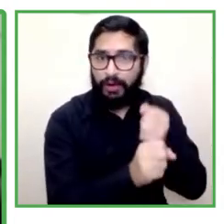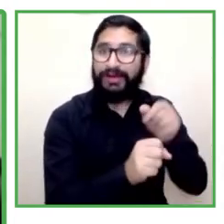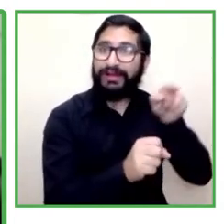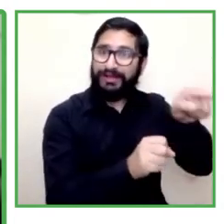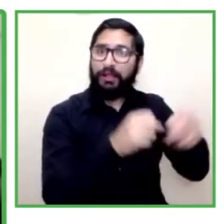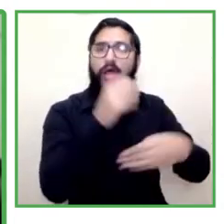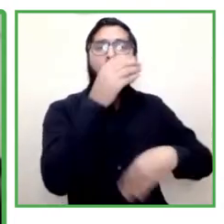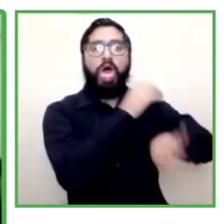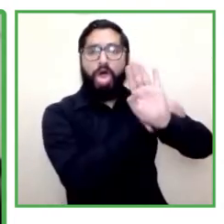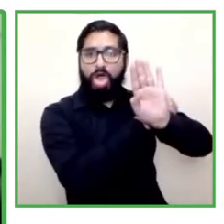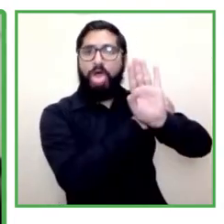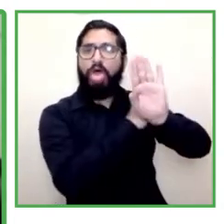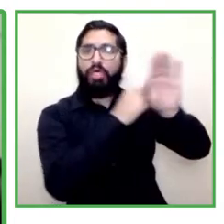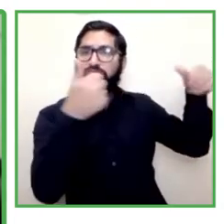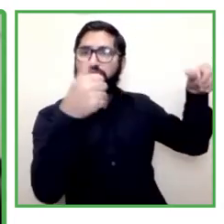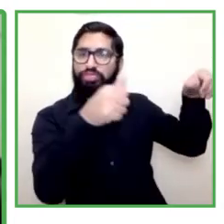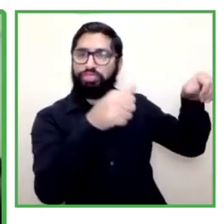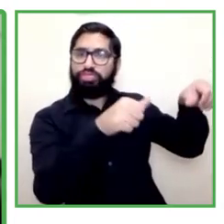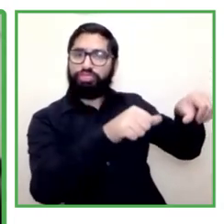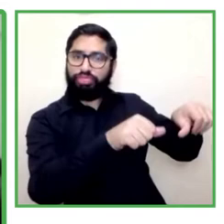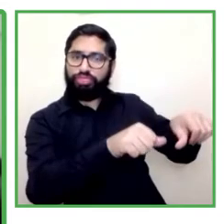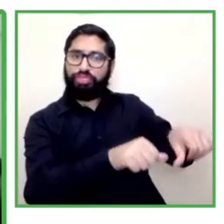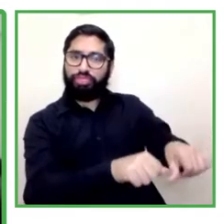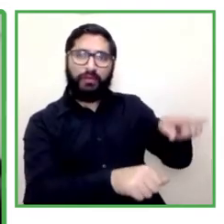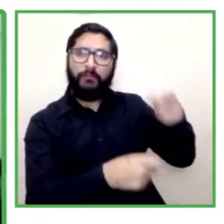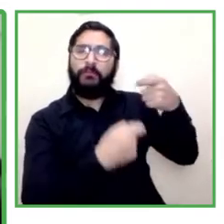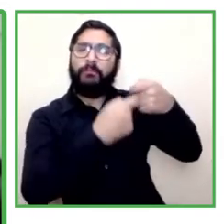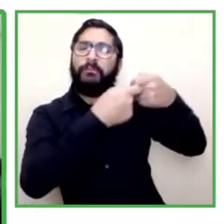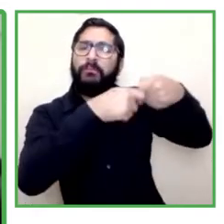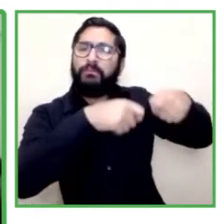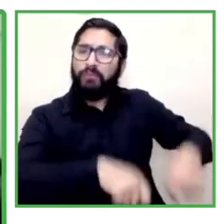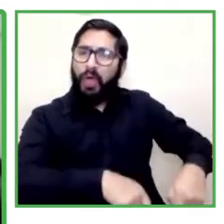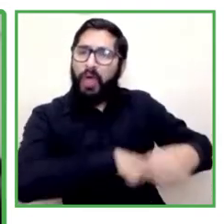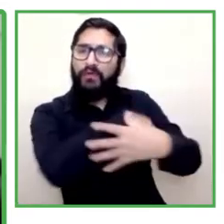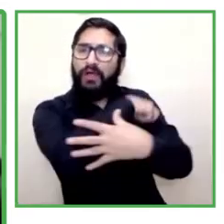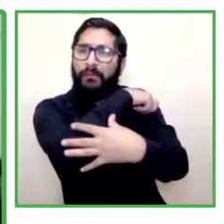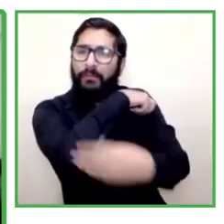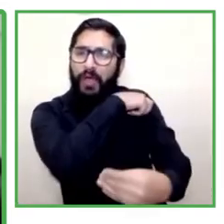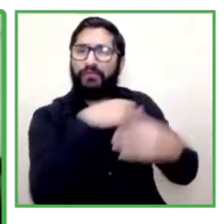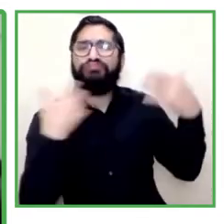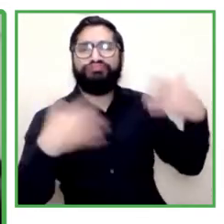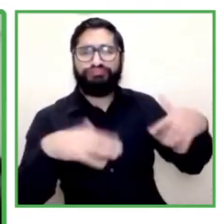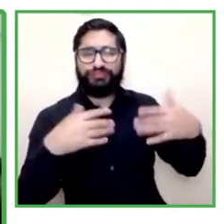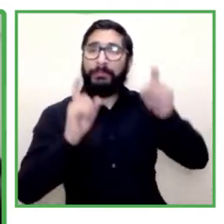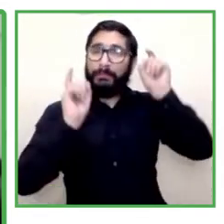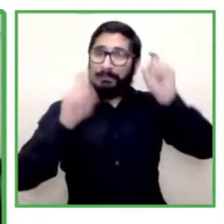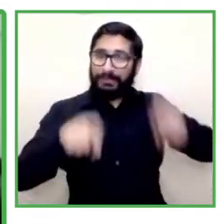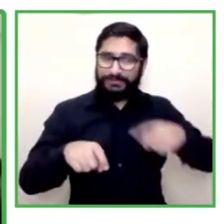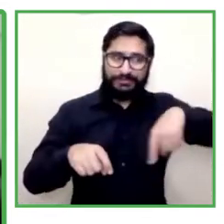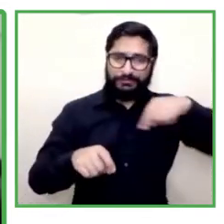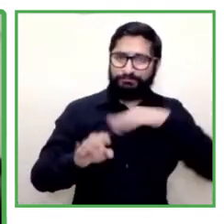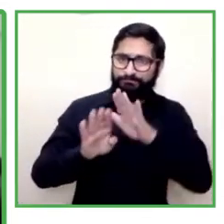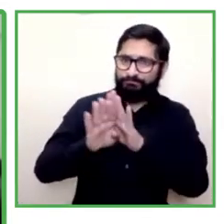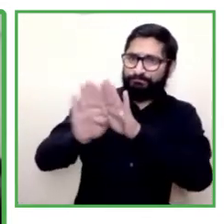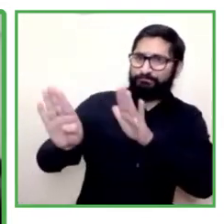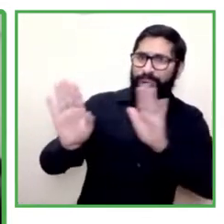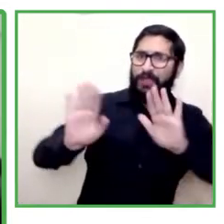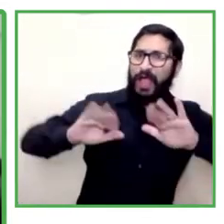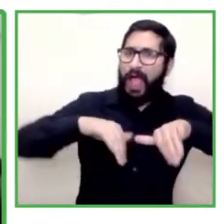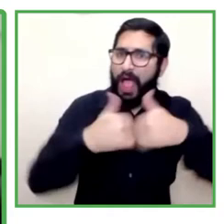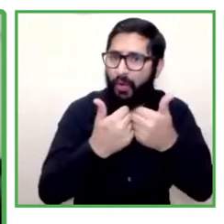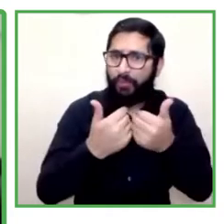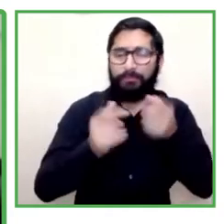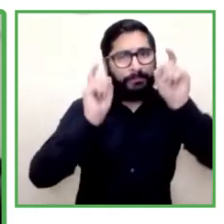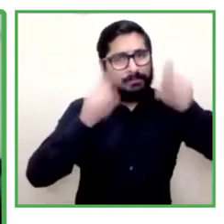because of their impact on their families, people with disabilities and their families.